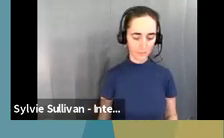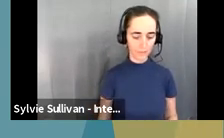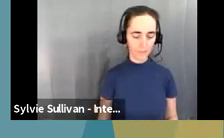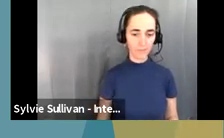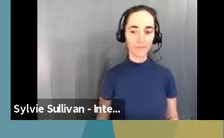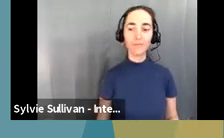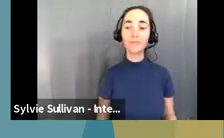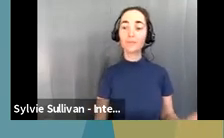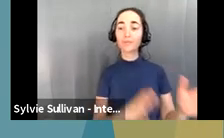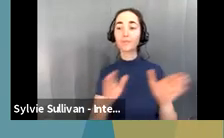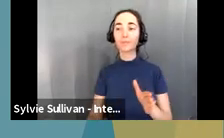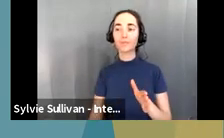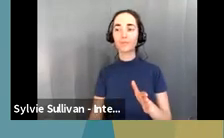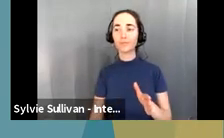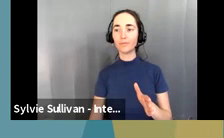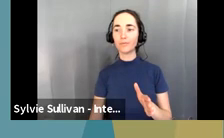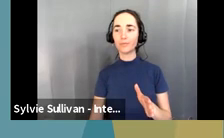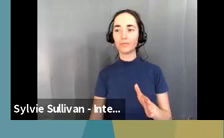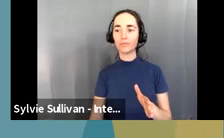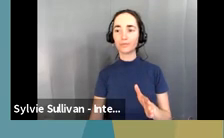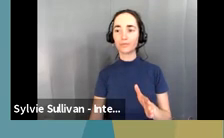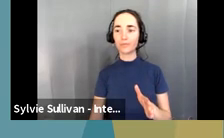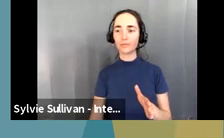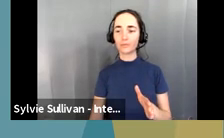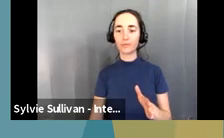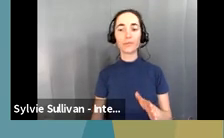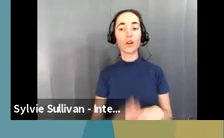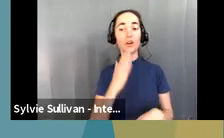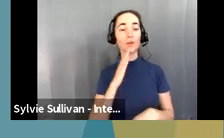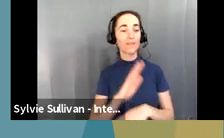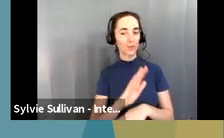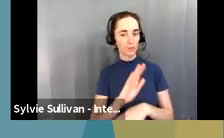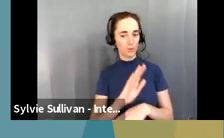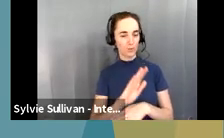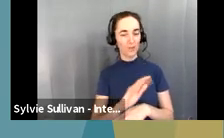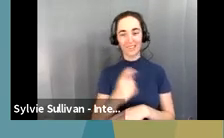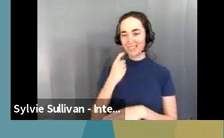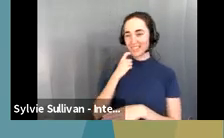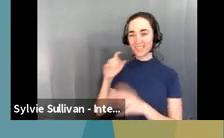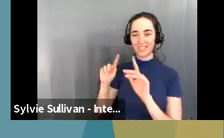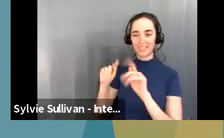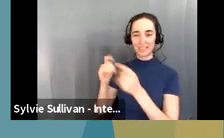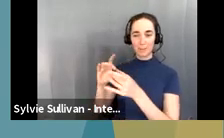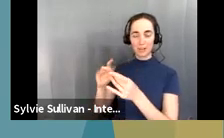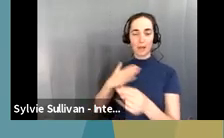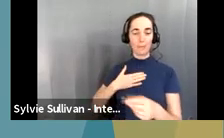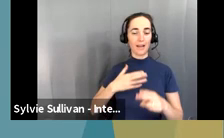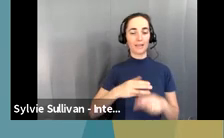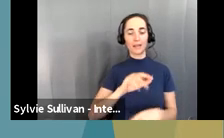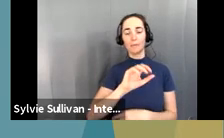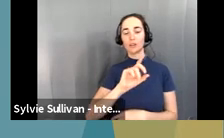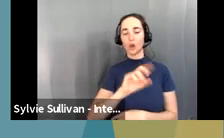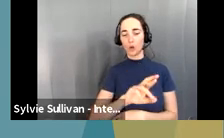Good afternoon, everyone. Um, as the team mentioned earlier, my name is Dr. Ashley Jefferson,